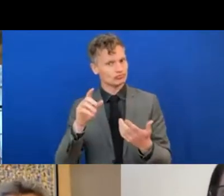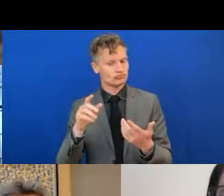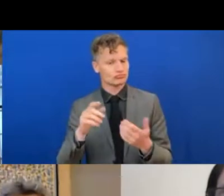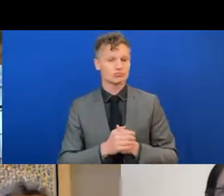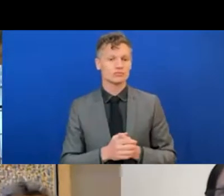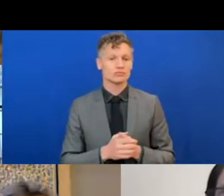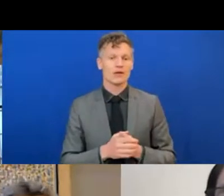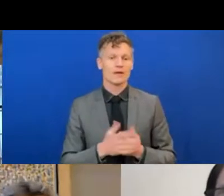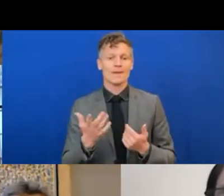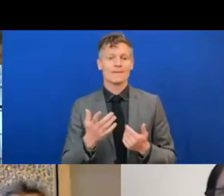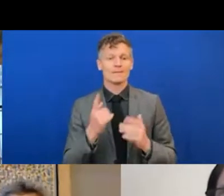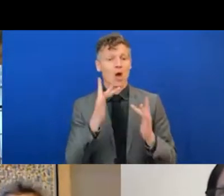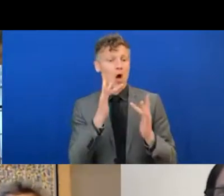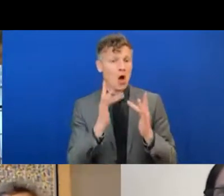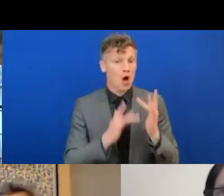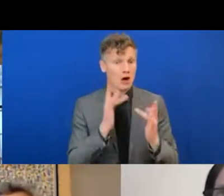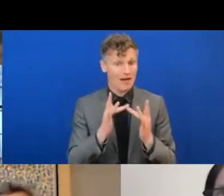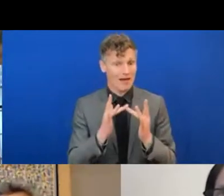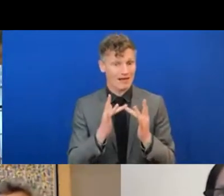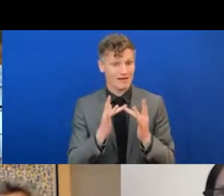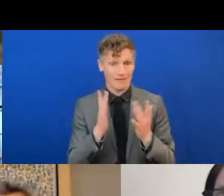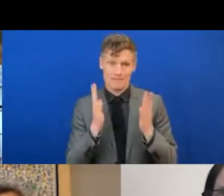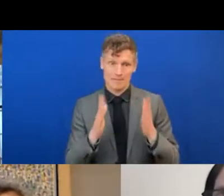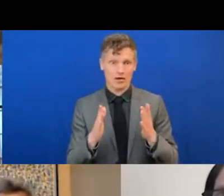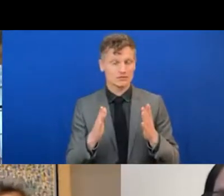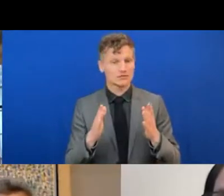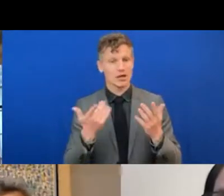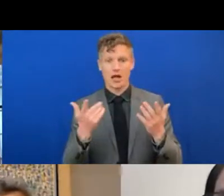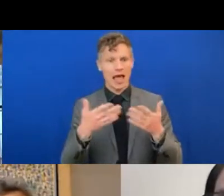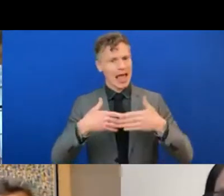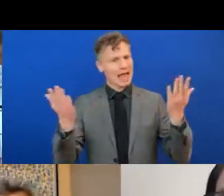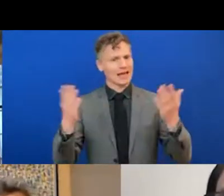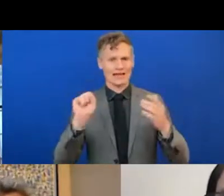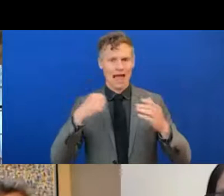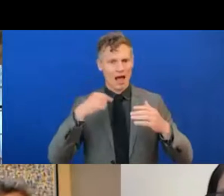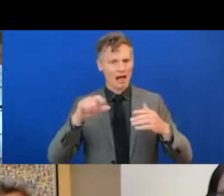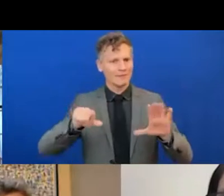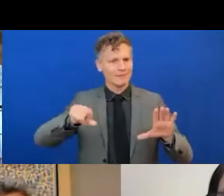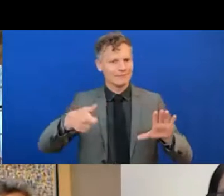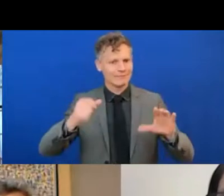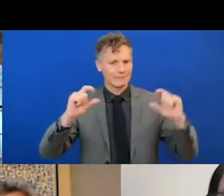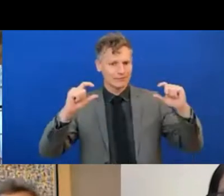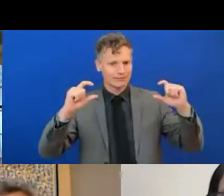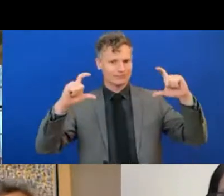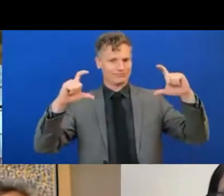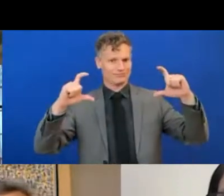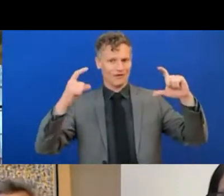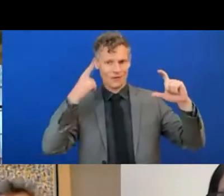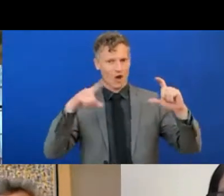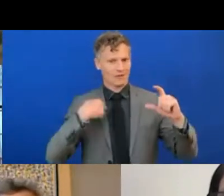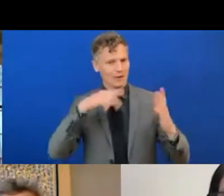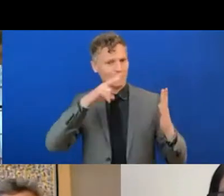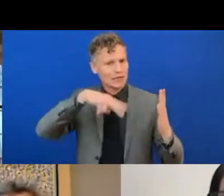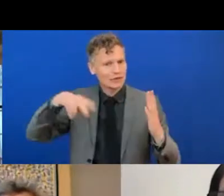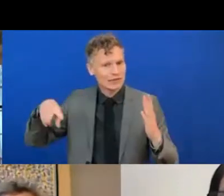term, will need to be able to increase the phone side in order to be able to continue with my subscription. My hearing aid will